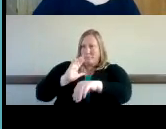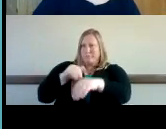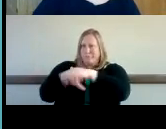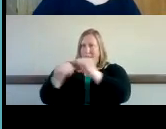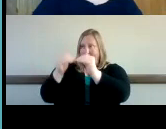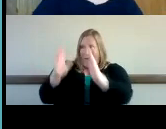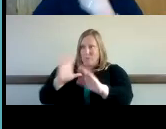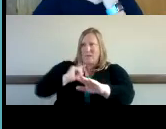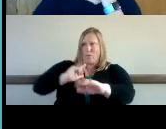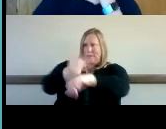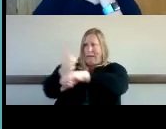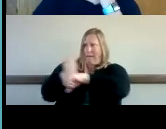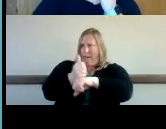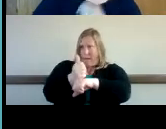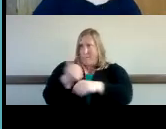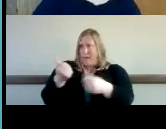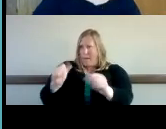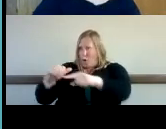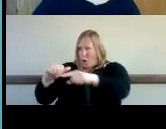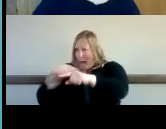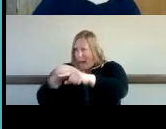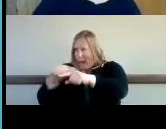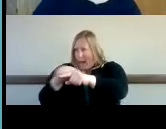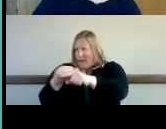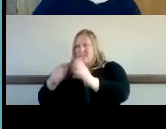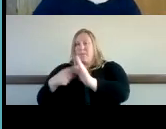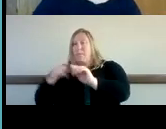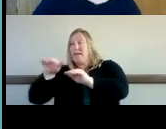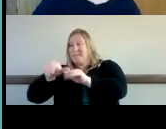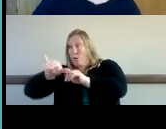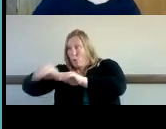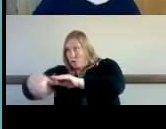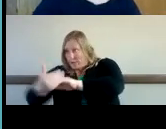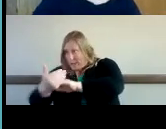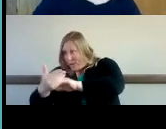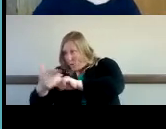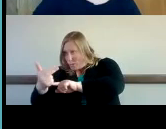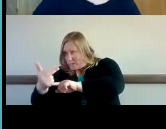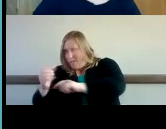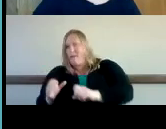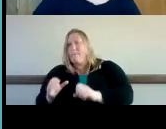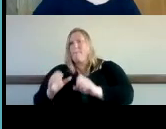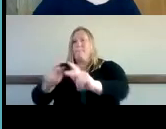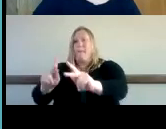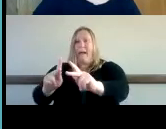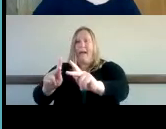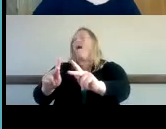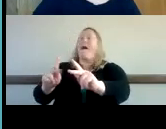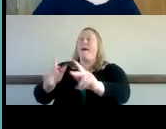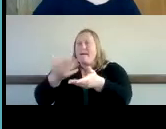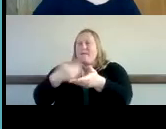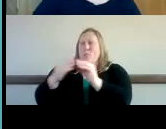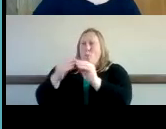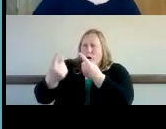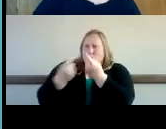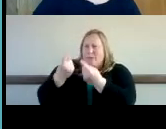do a trial run and then i stay at a hotel and the next day we get back together and they have more questions and we